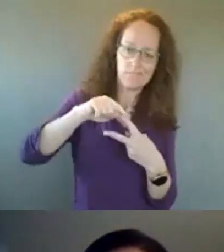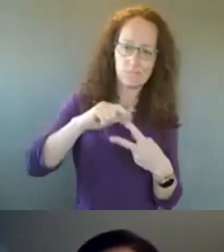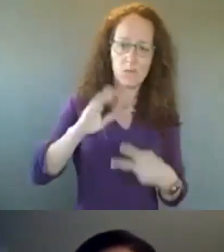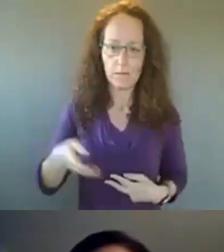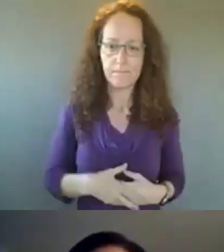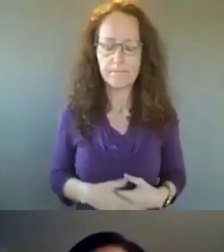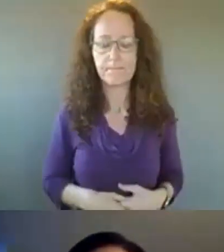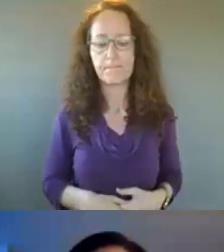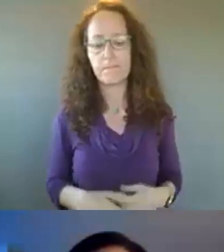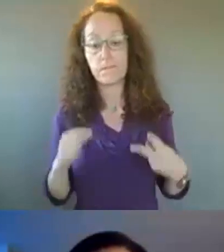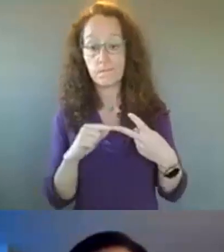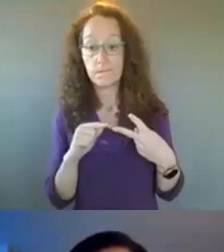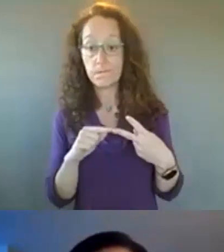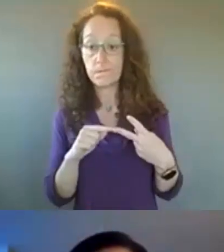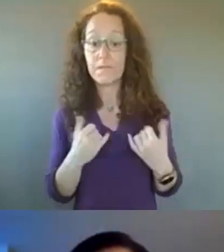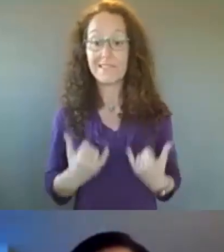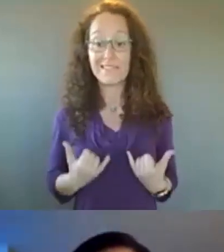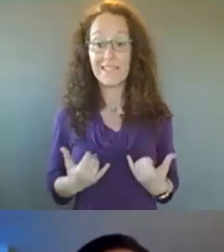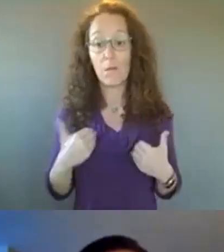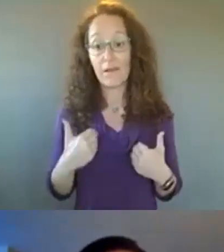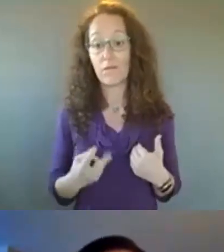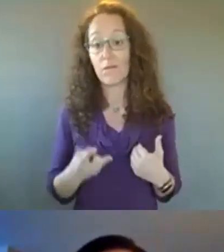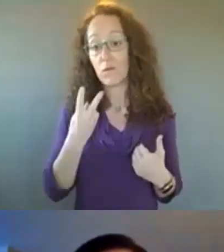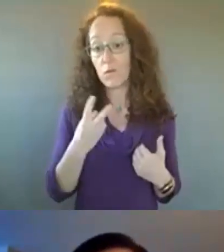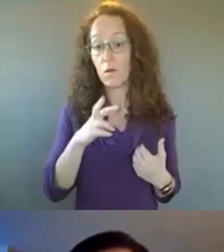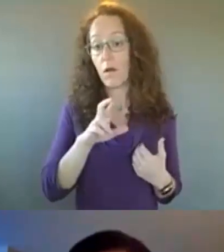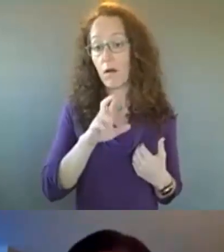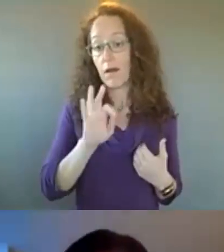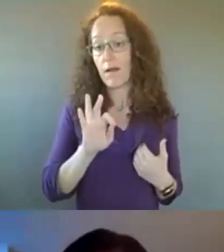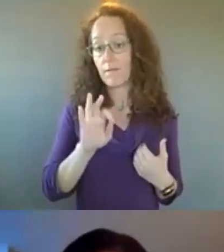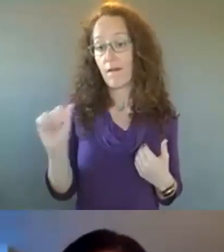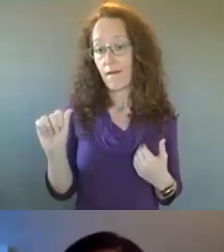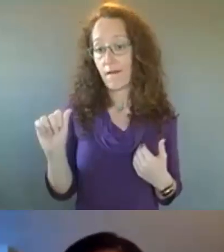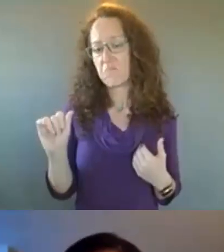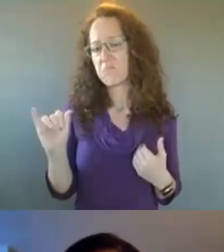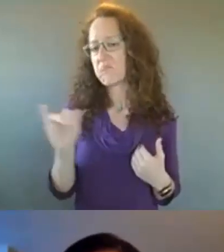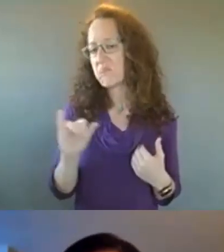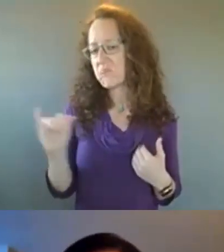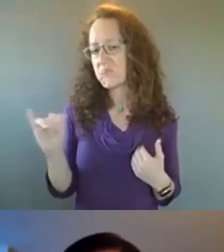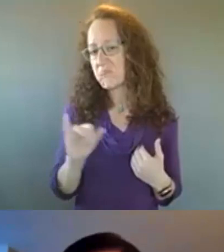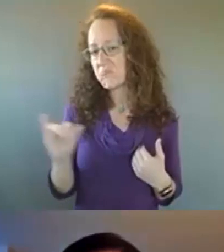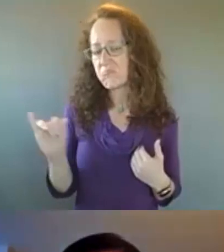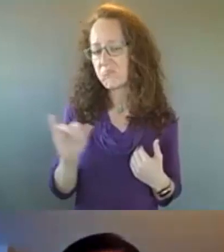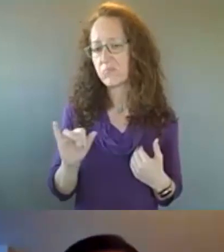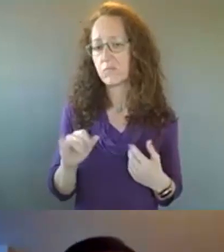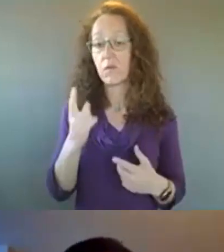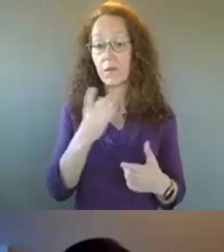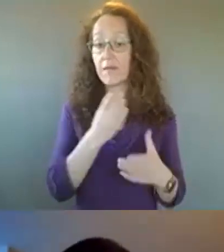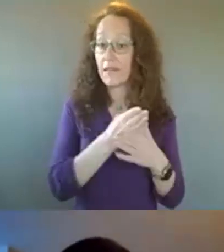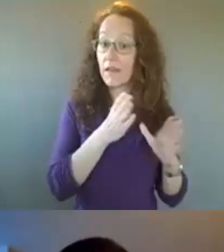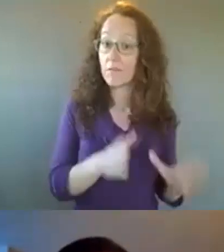additional question. So there are currently two RFAs, um, that have some parallels. One is the interrupter